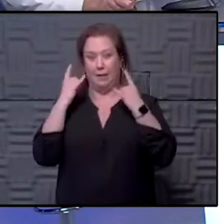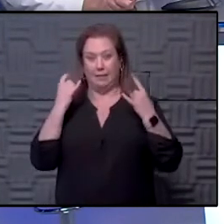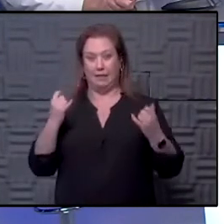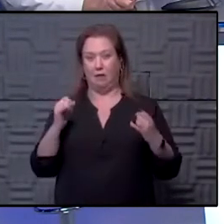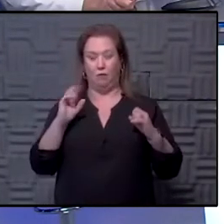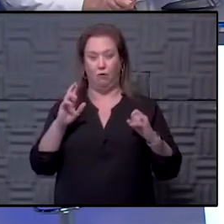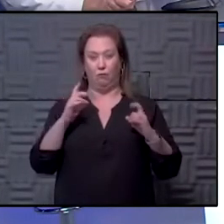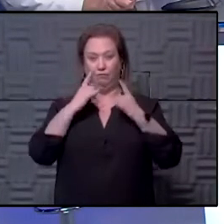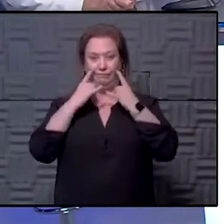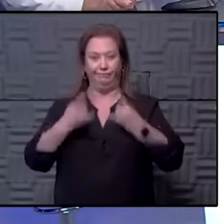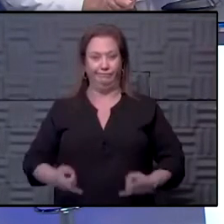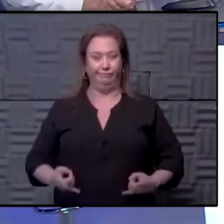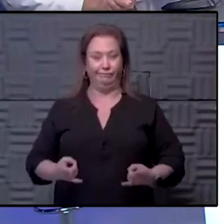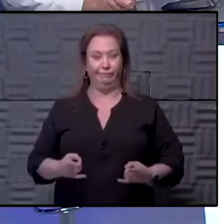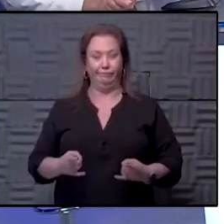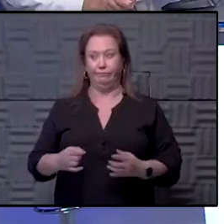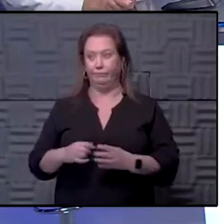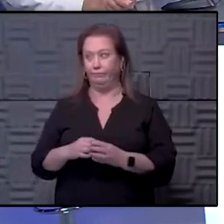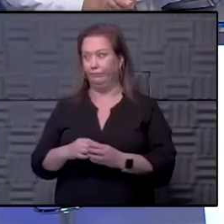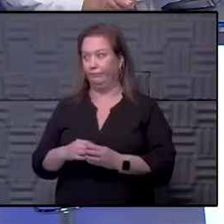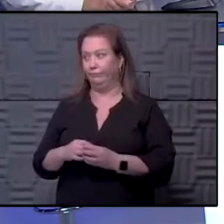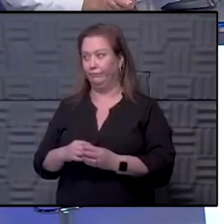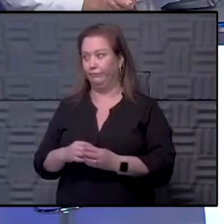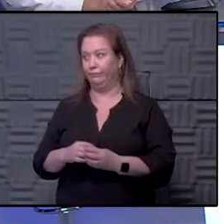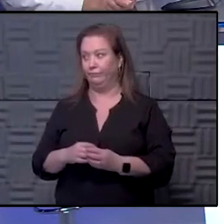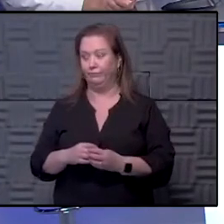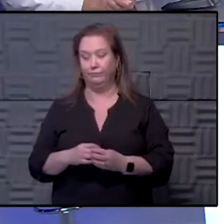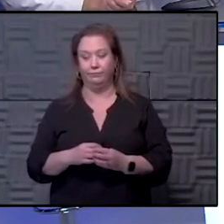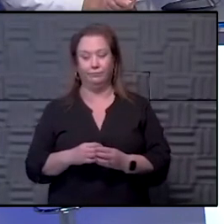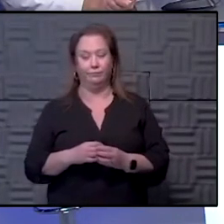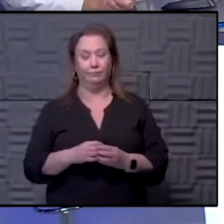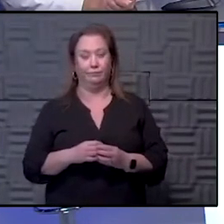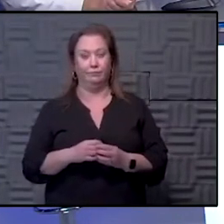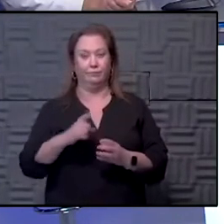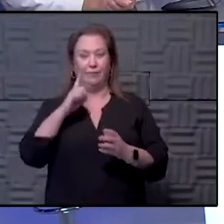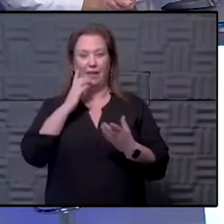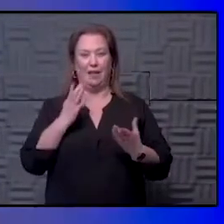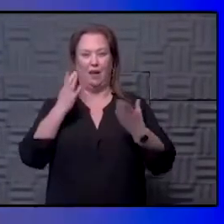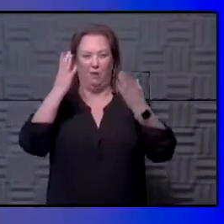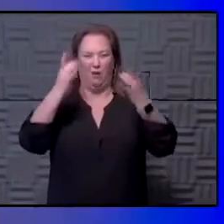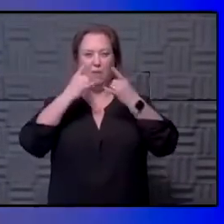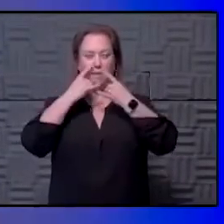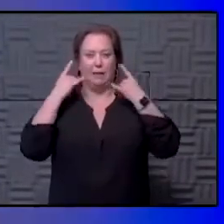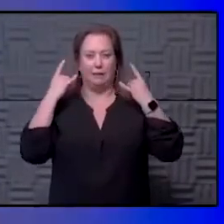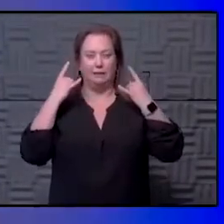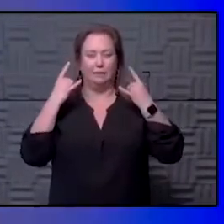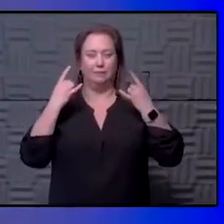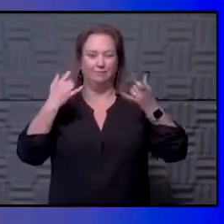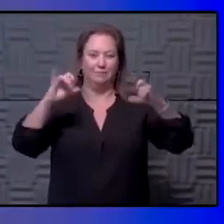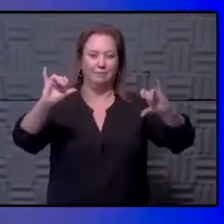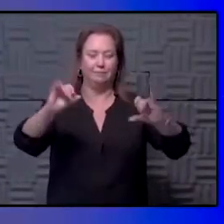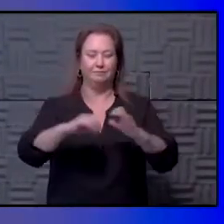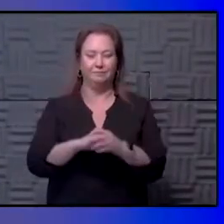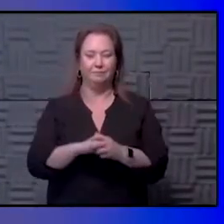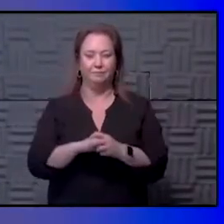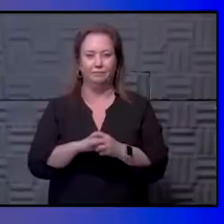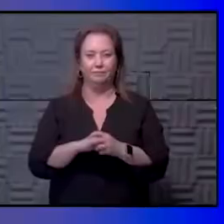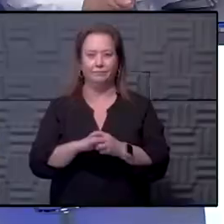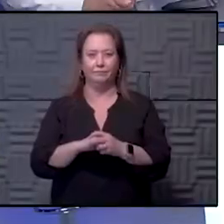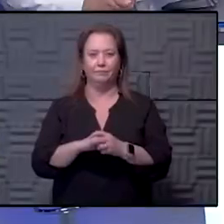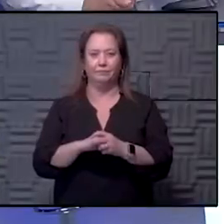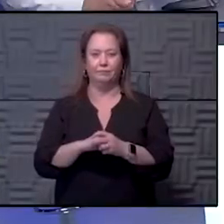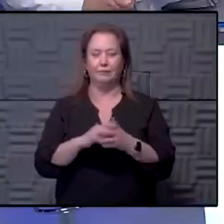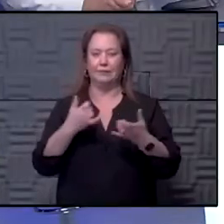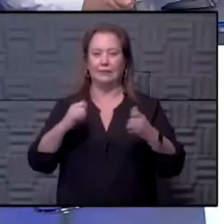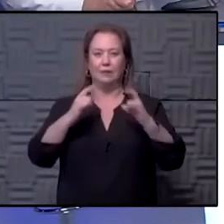let them go? What do you think, Amanda? I think I would recommend wearing a mask. would too. I wouldn't hesitate.